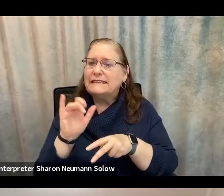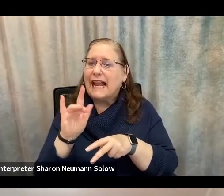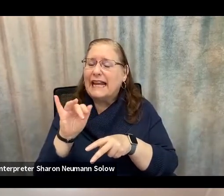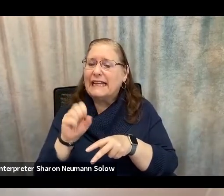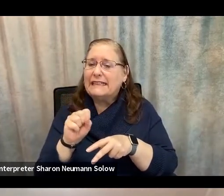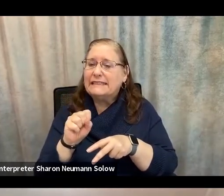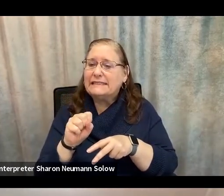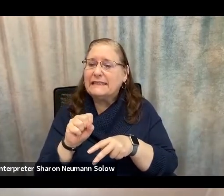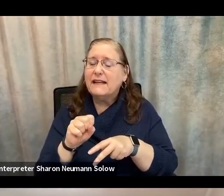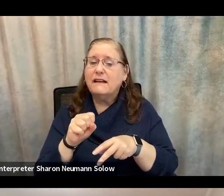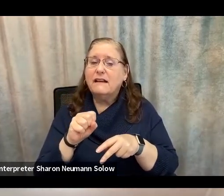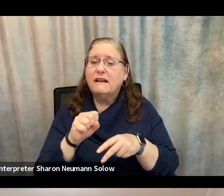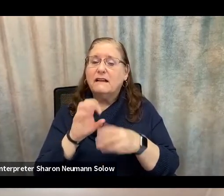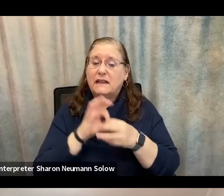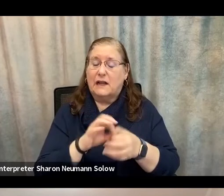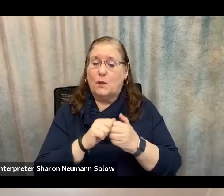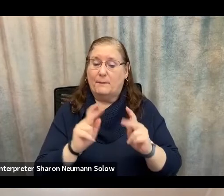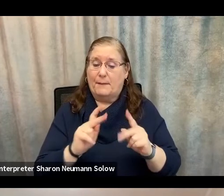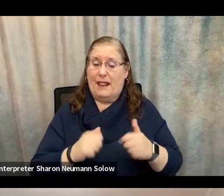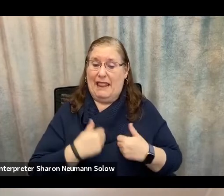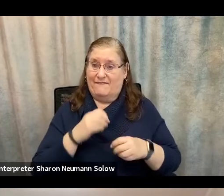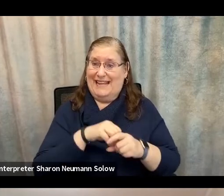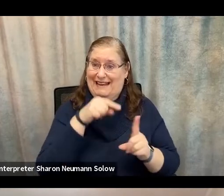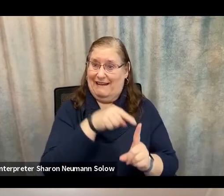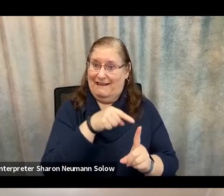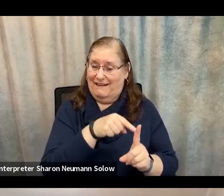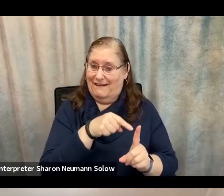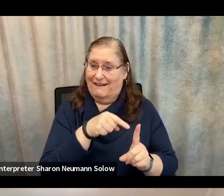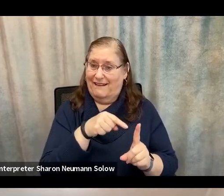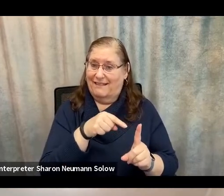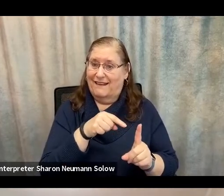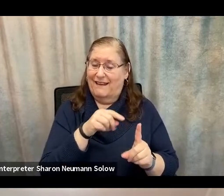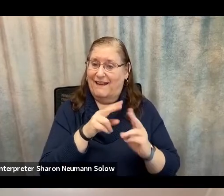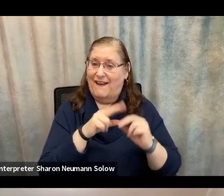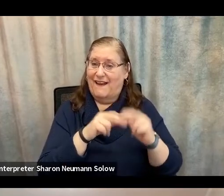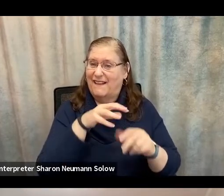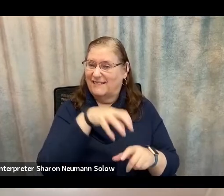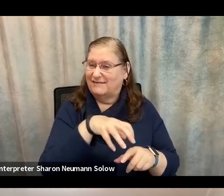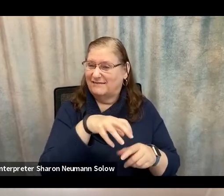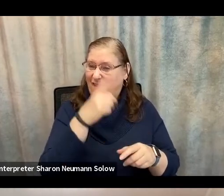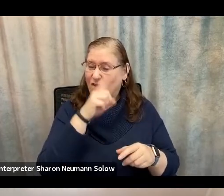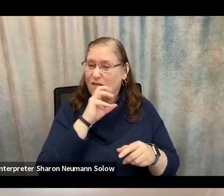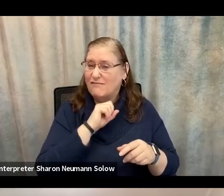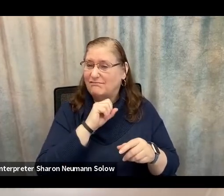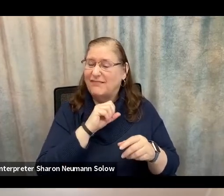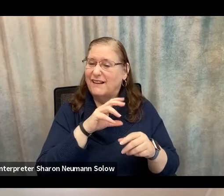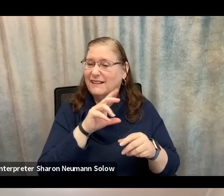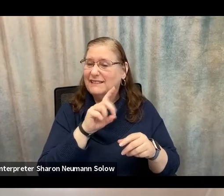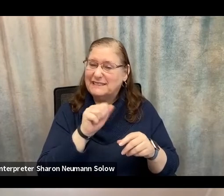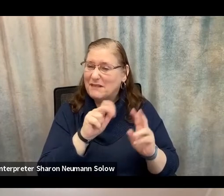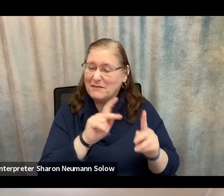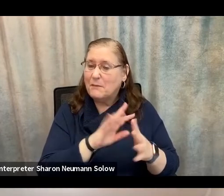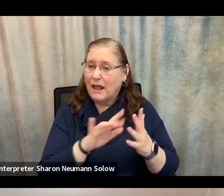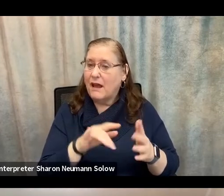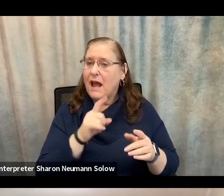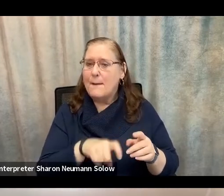to sign over their stimulus checks to the facilities. But those stimulus checks were actually tax credits